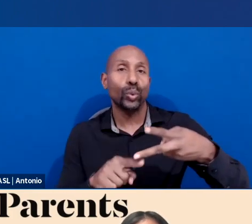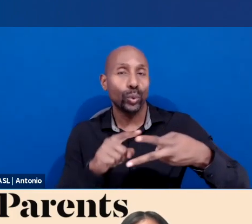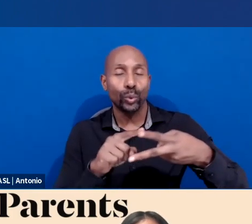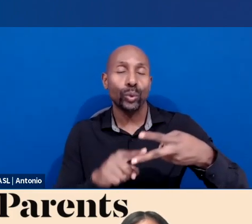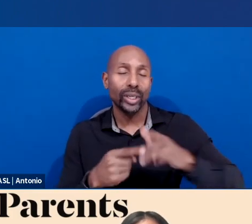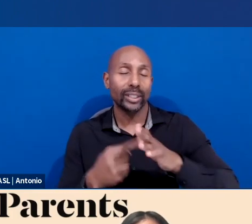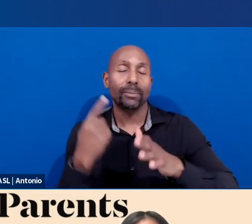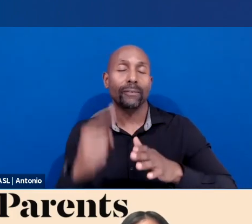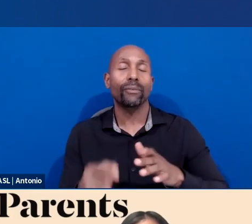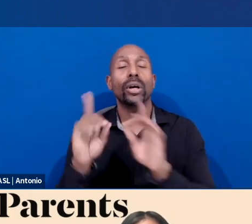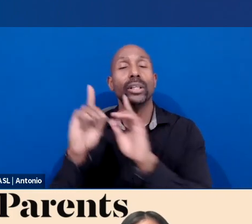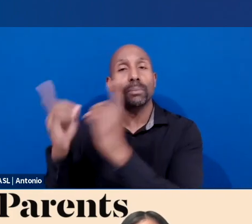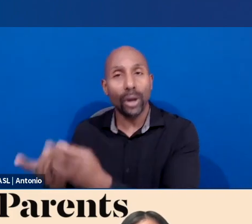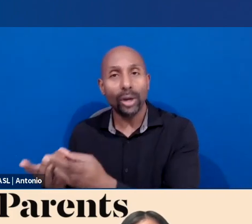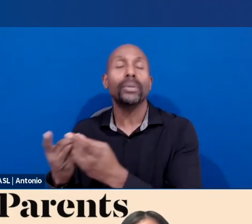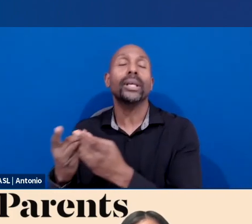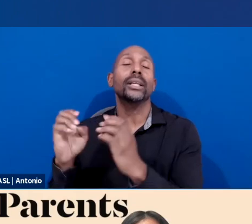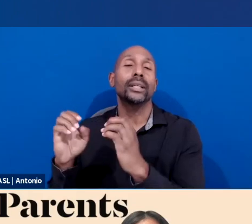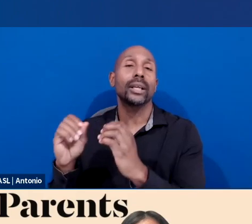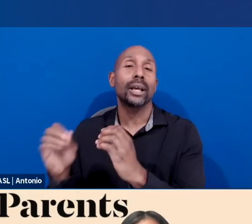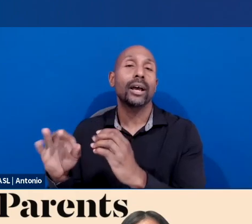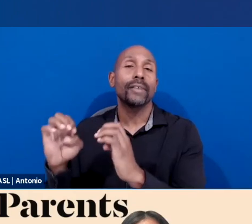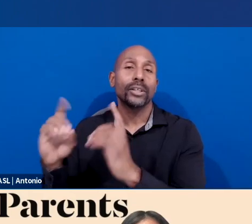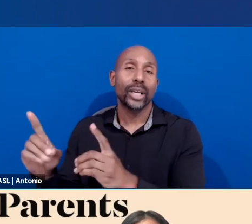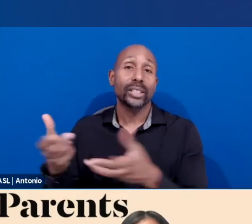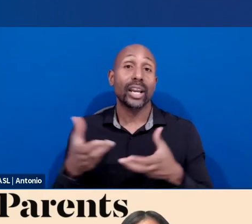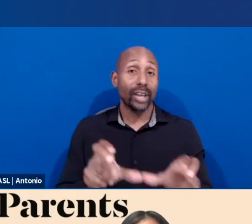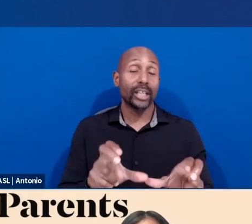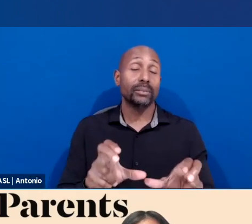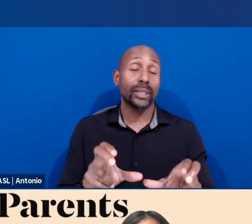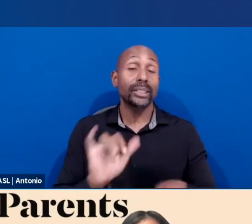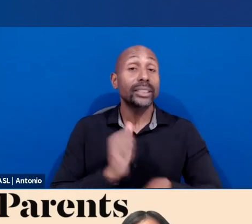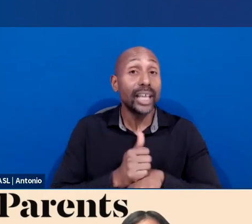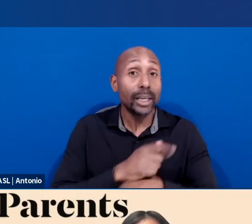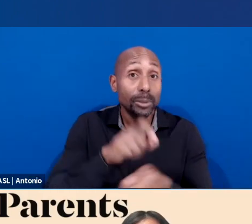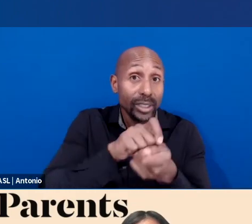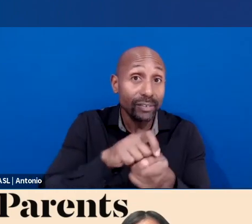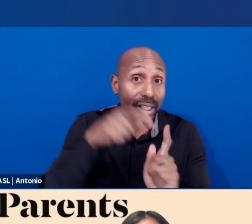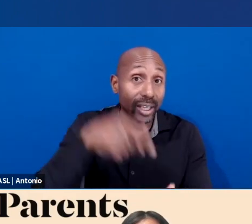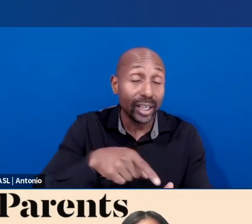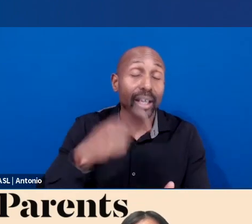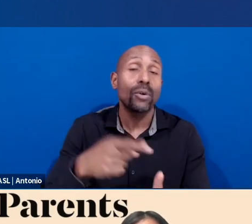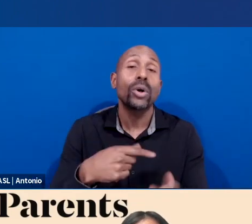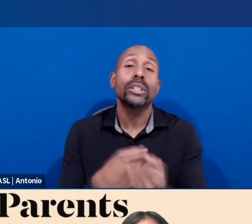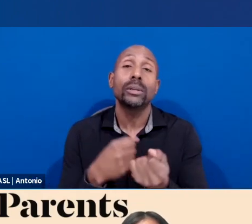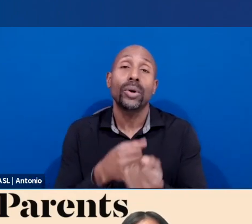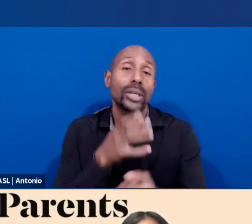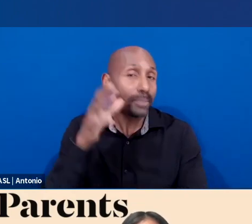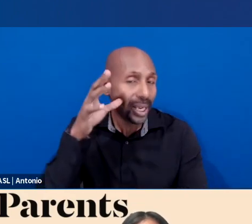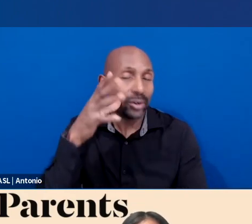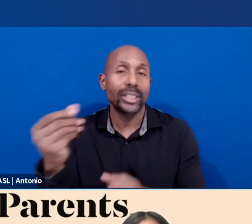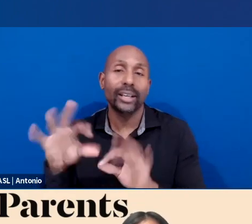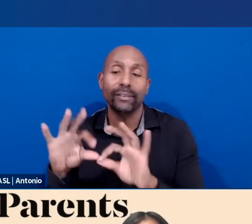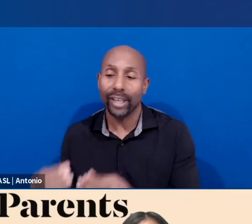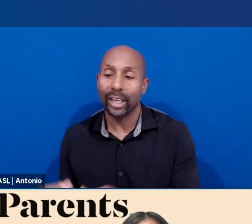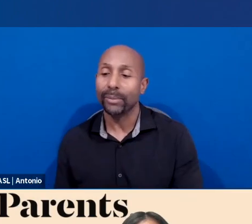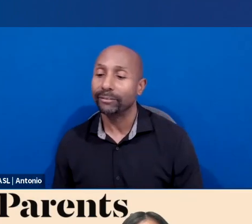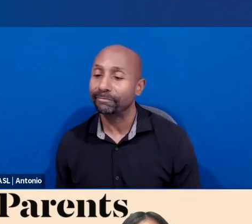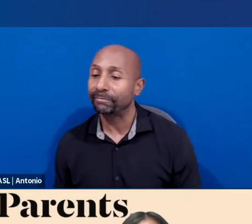the department's investments that are specifically designed to support parents and families.